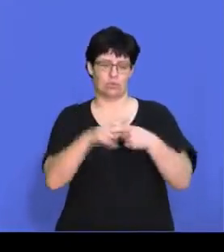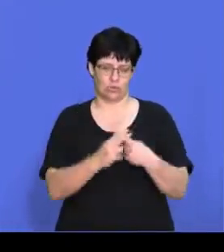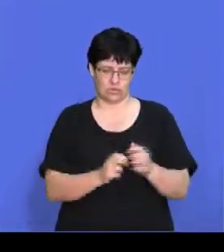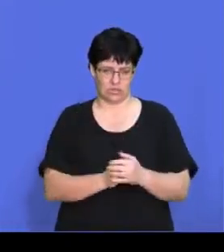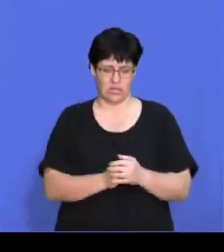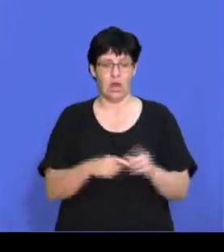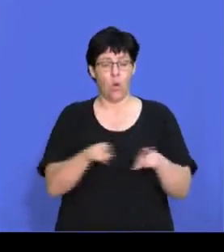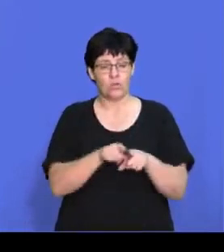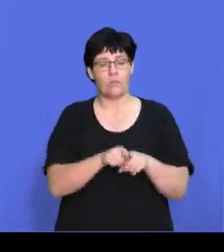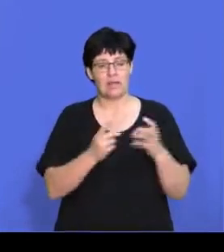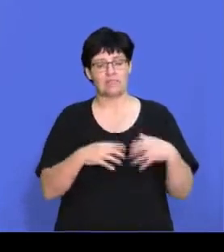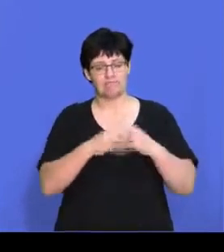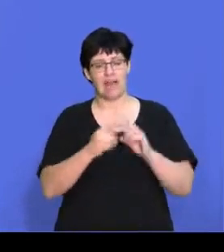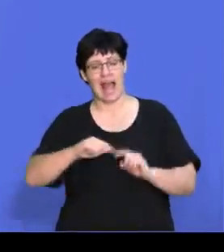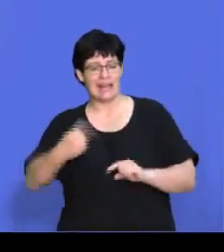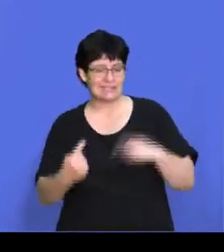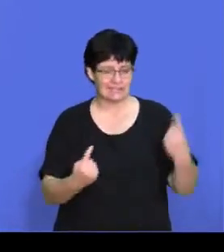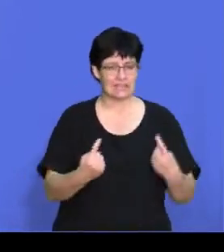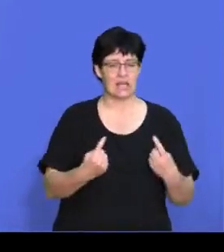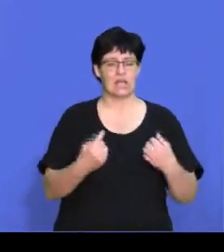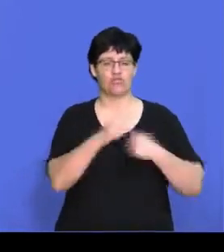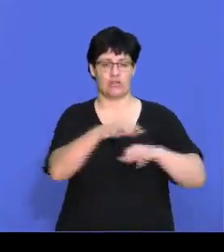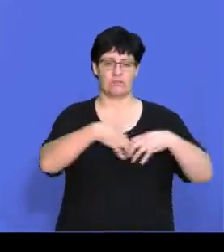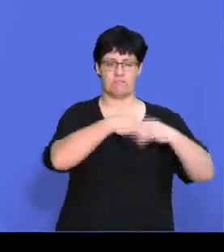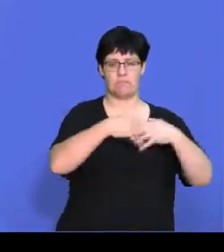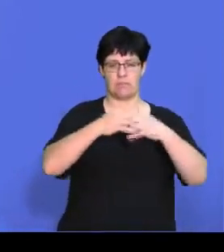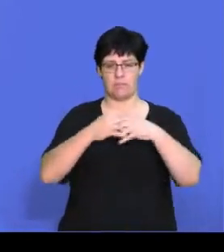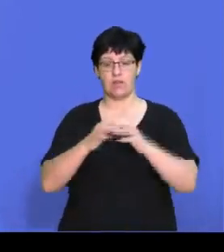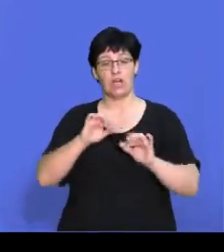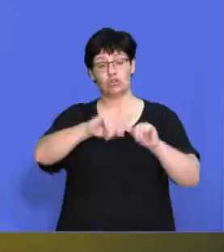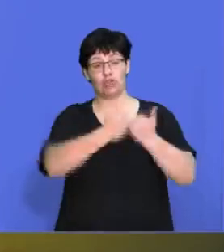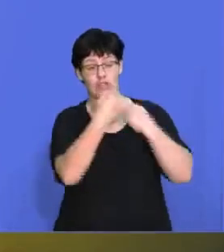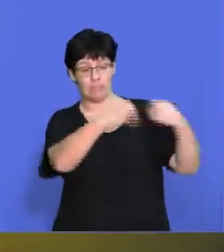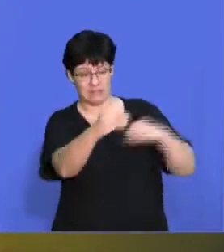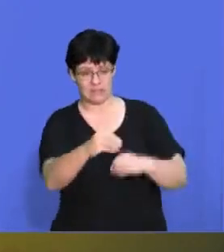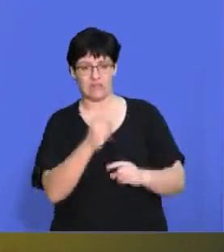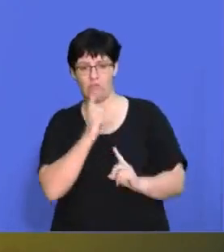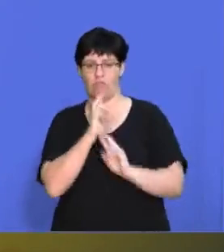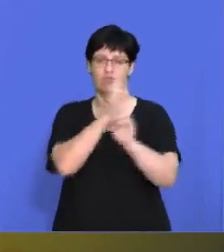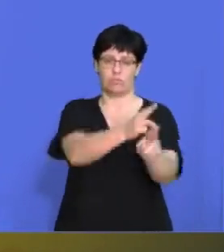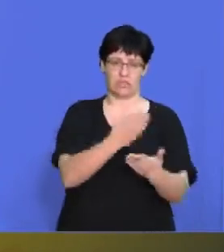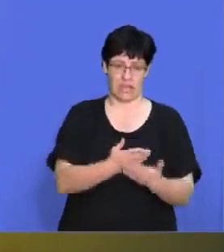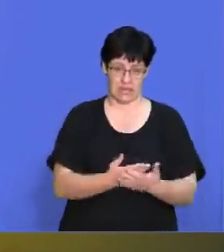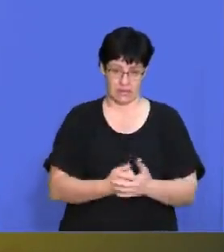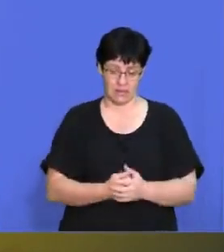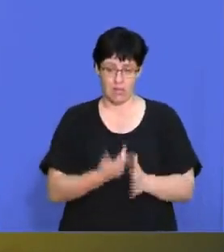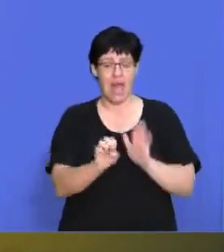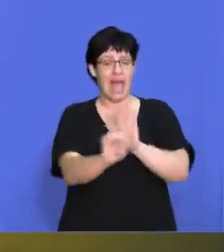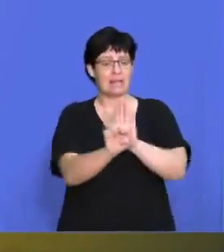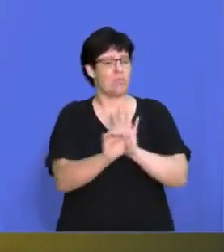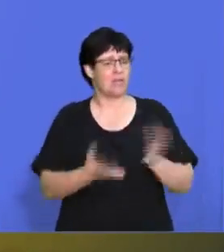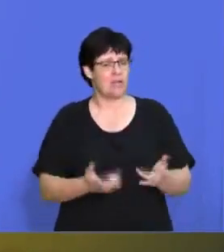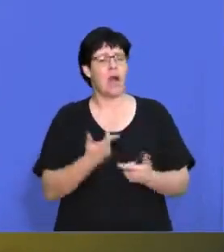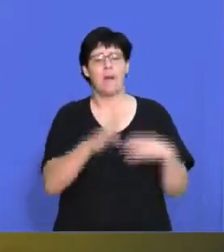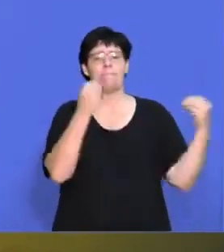alternative strategies to respond to business challenges. So a great example would be, how have businesses